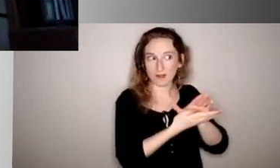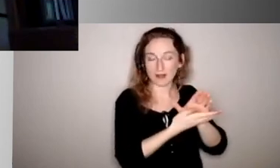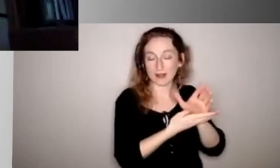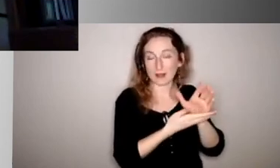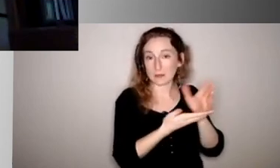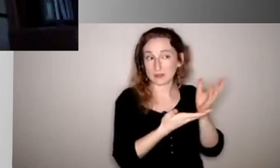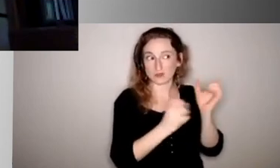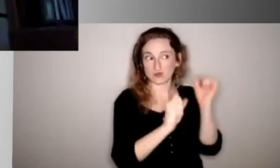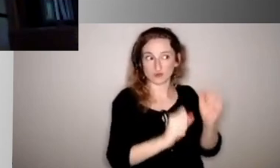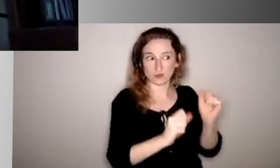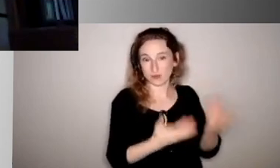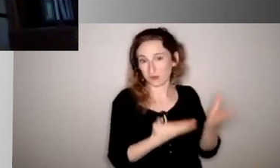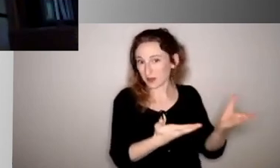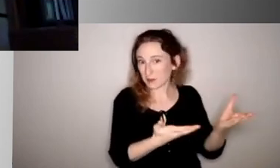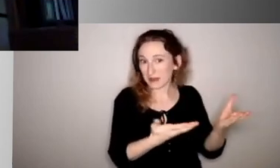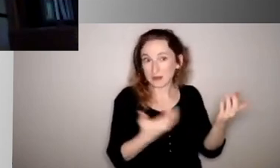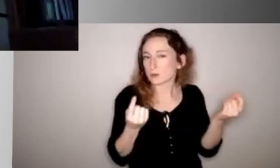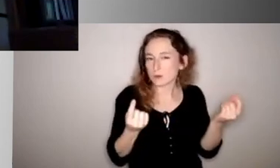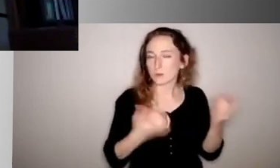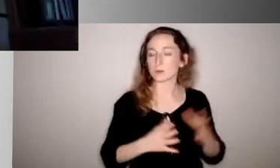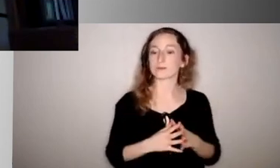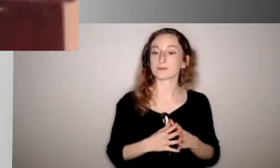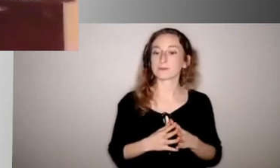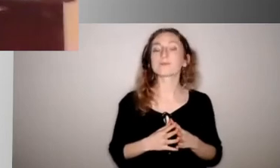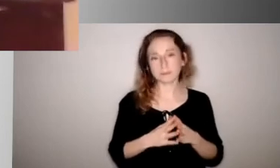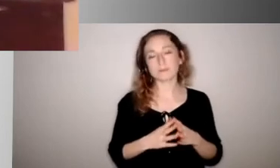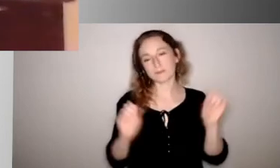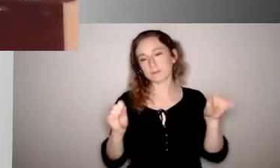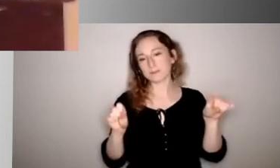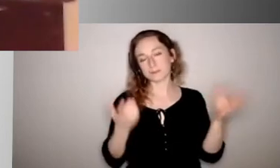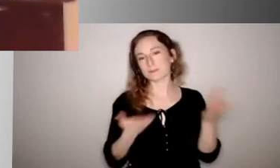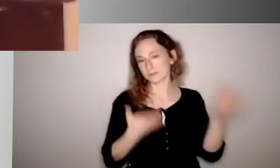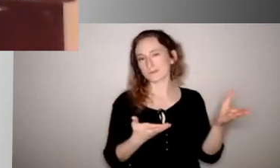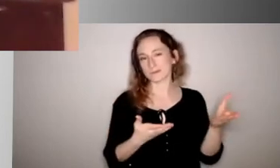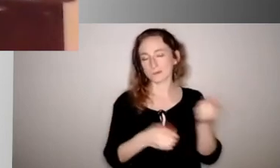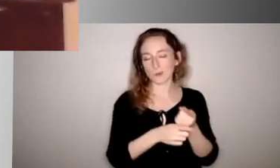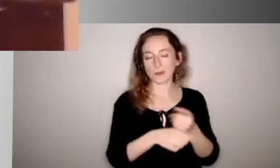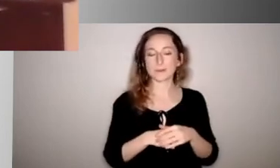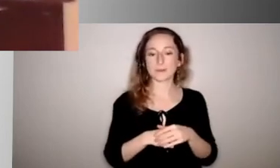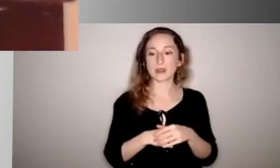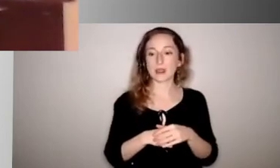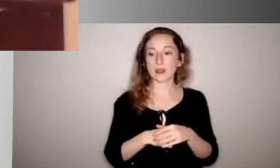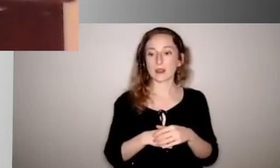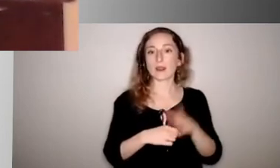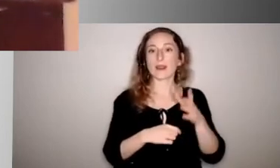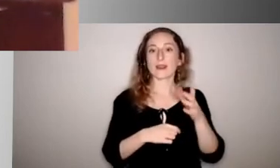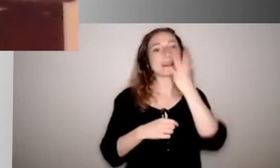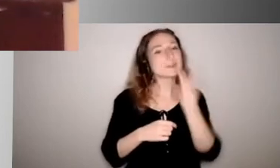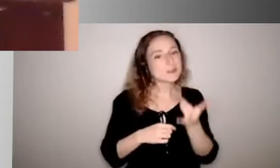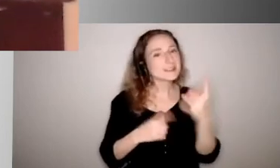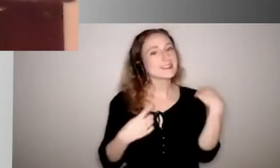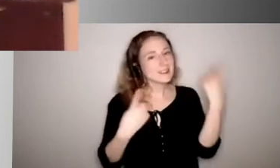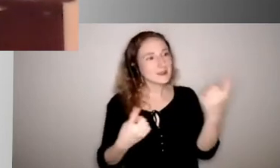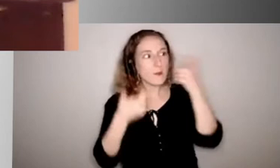from different administrations at different schools. They are. And, you know, it's been interesting is if, as you've watched Marion County have a